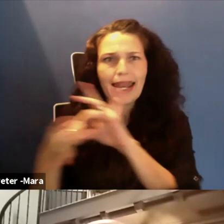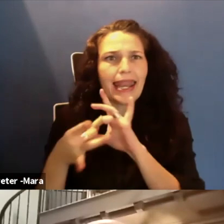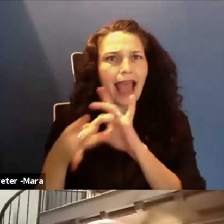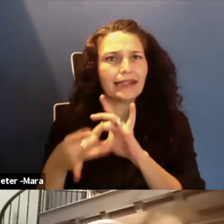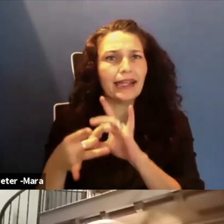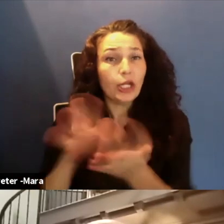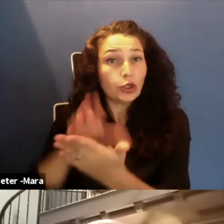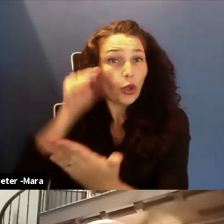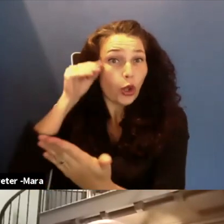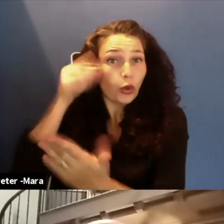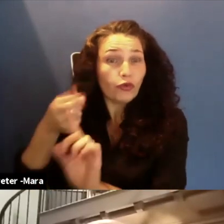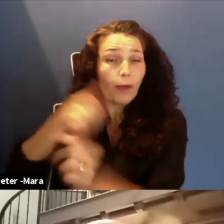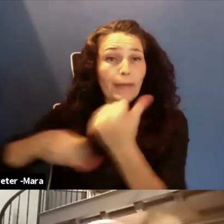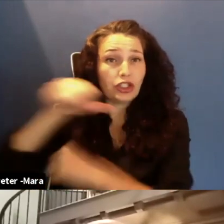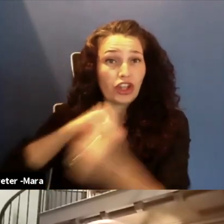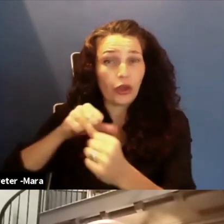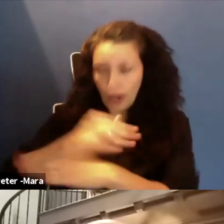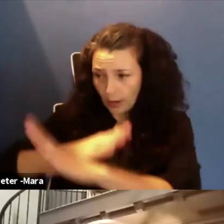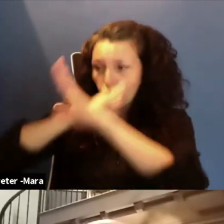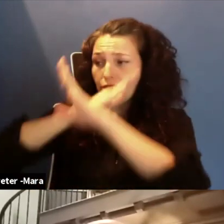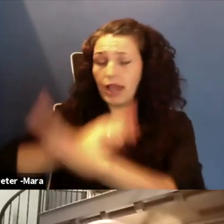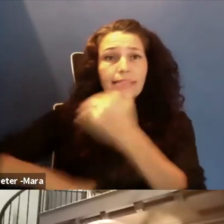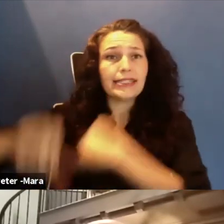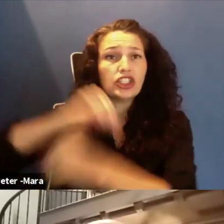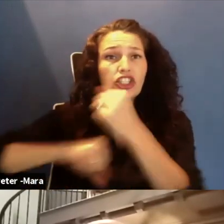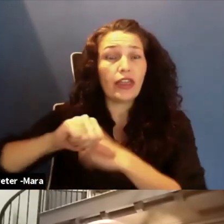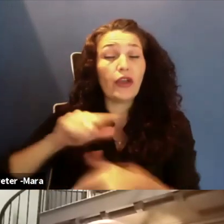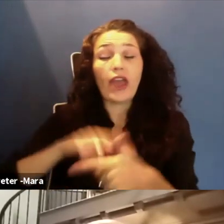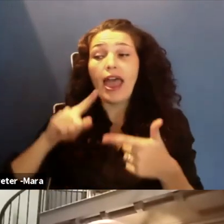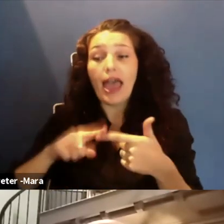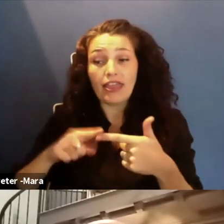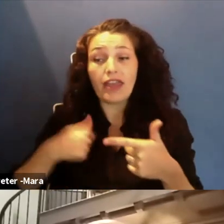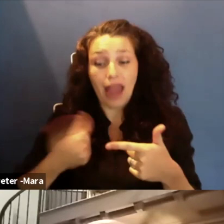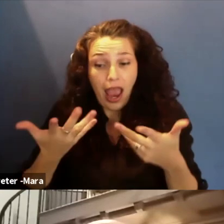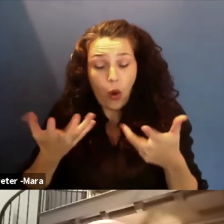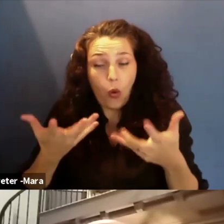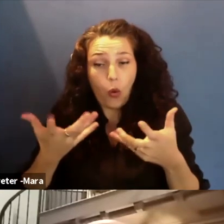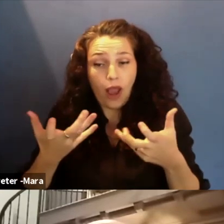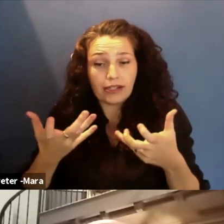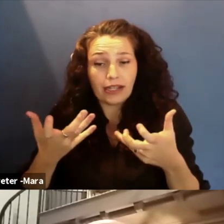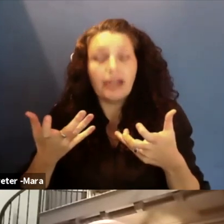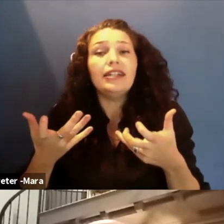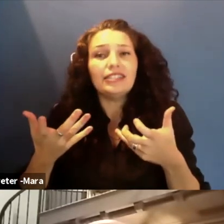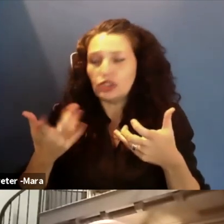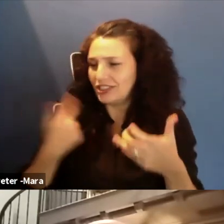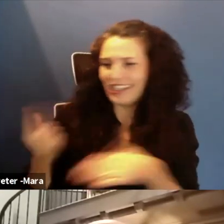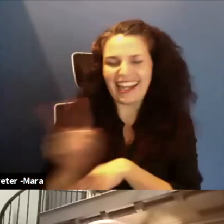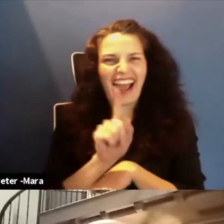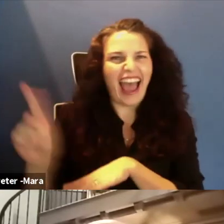learn from each other, protect each other, and then I want to get out of their way.